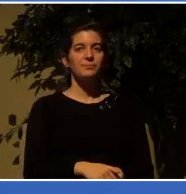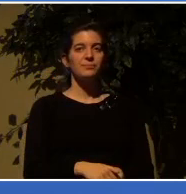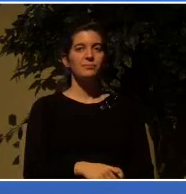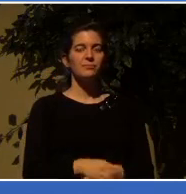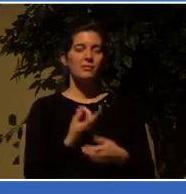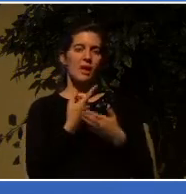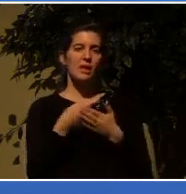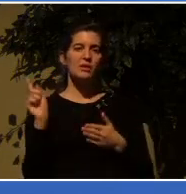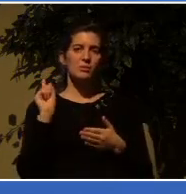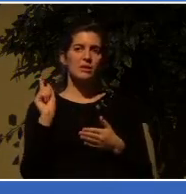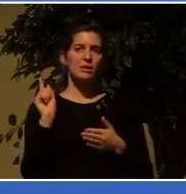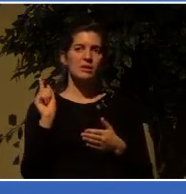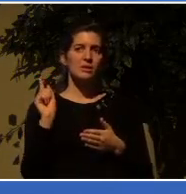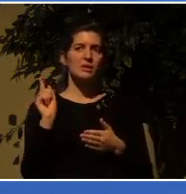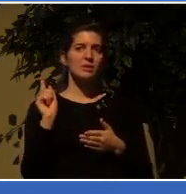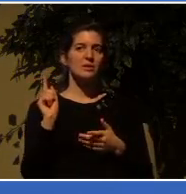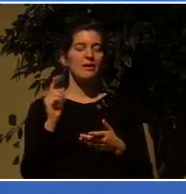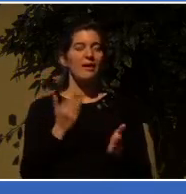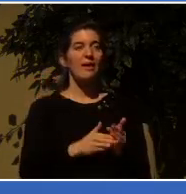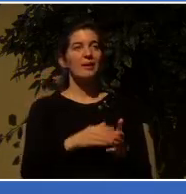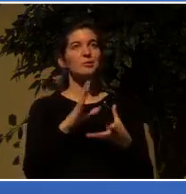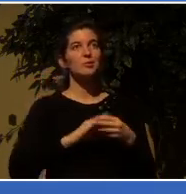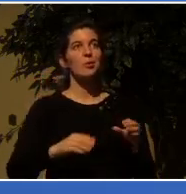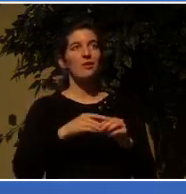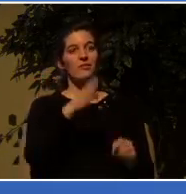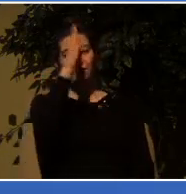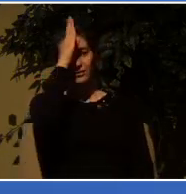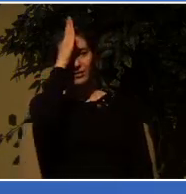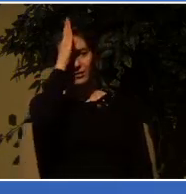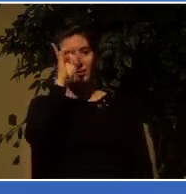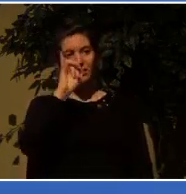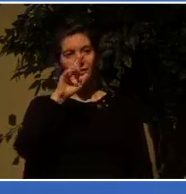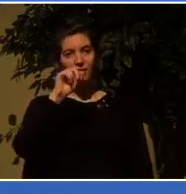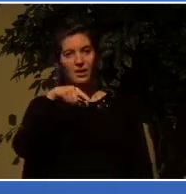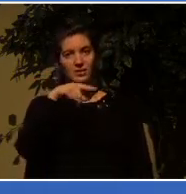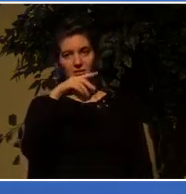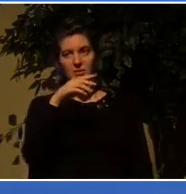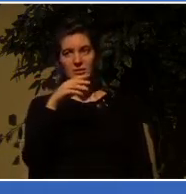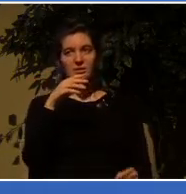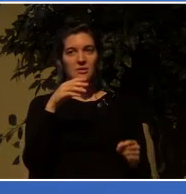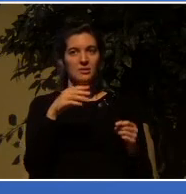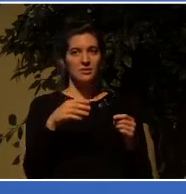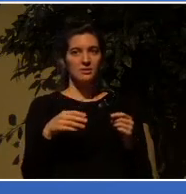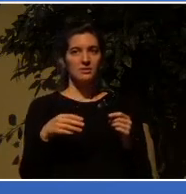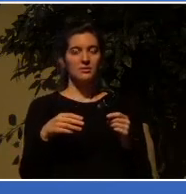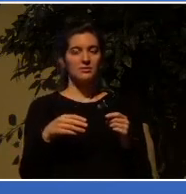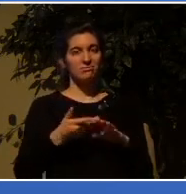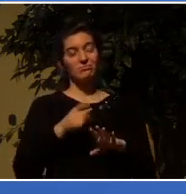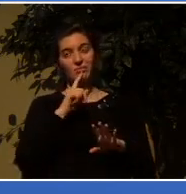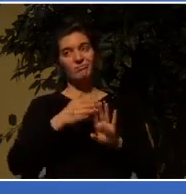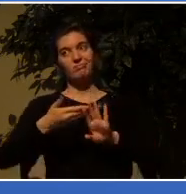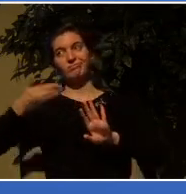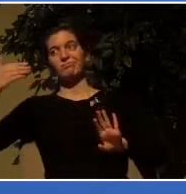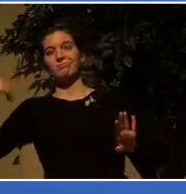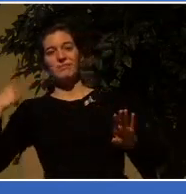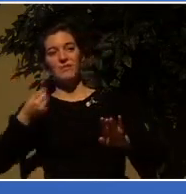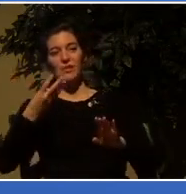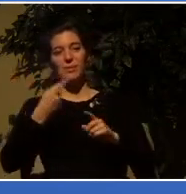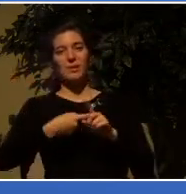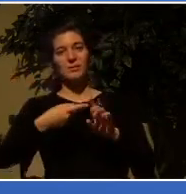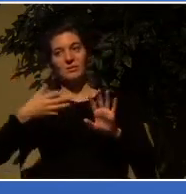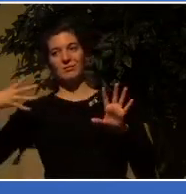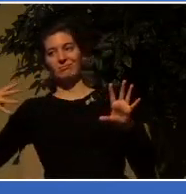of, you know, Iraq. It goes back a number of months, but it just came out this week. ISIS